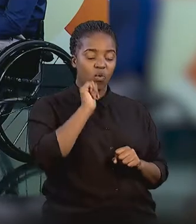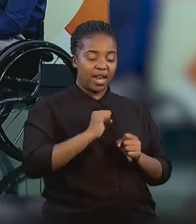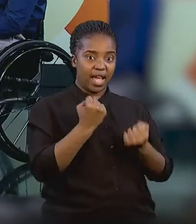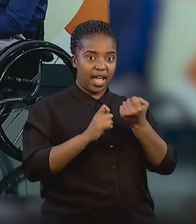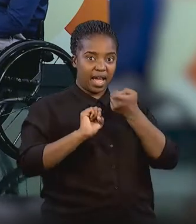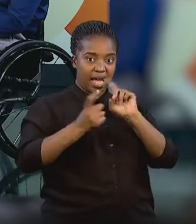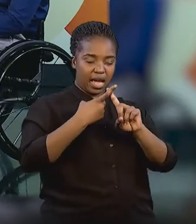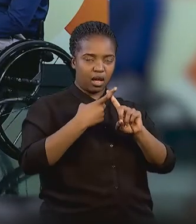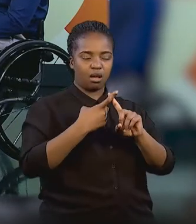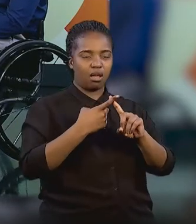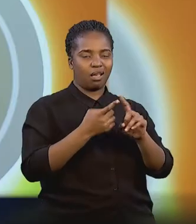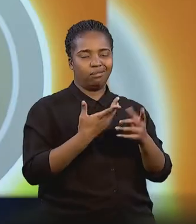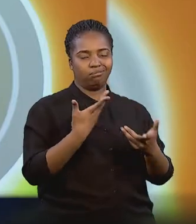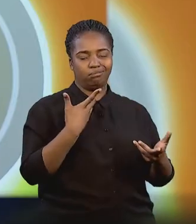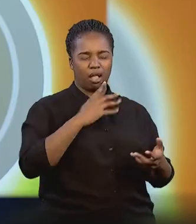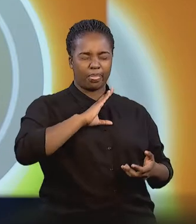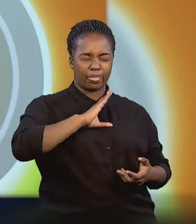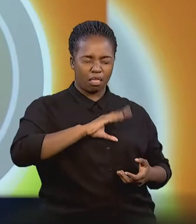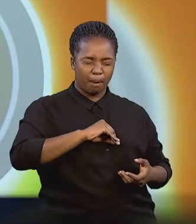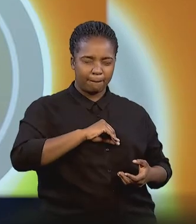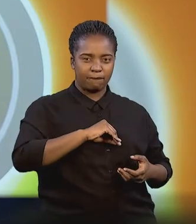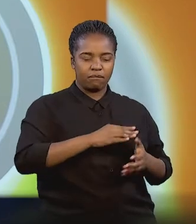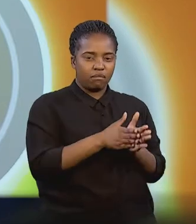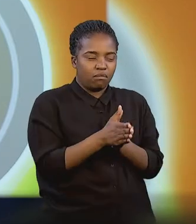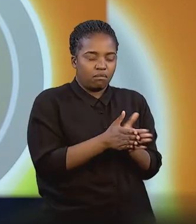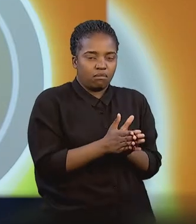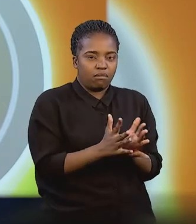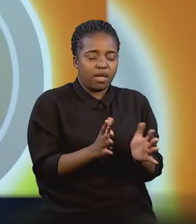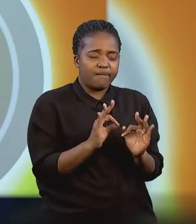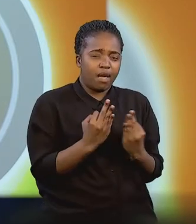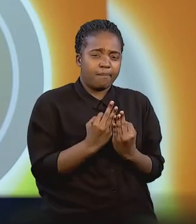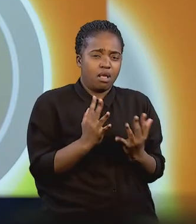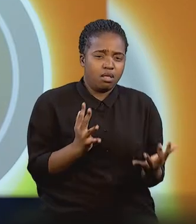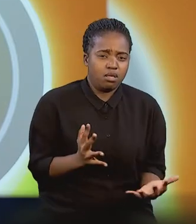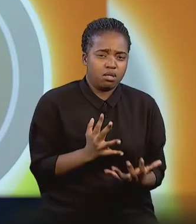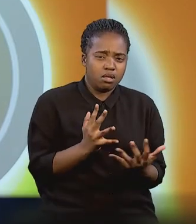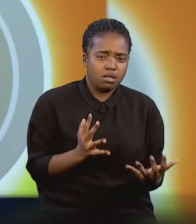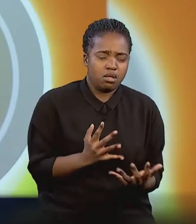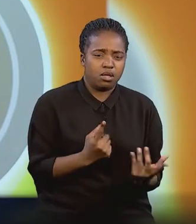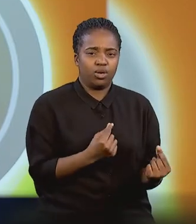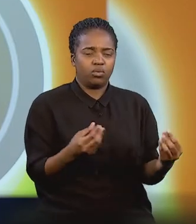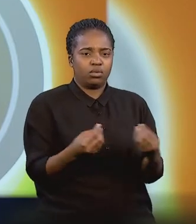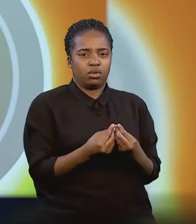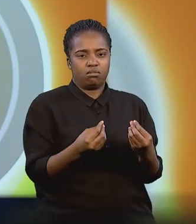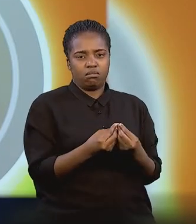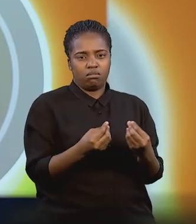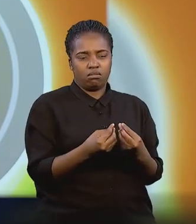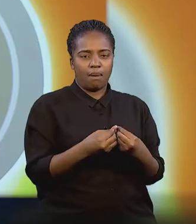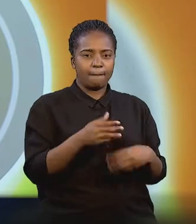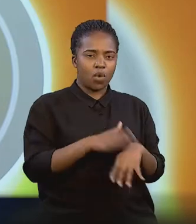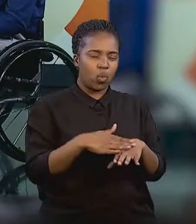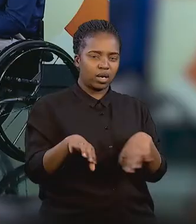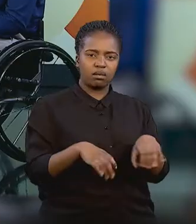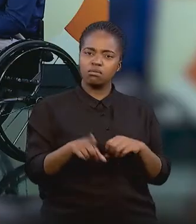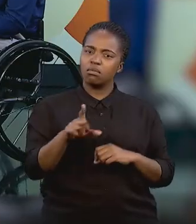after the accident there was no motivation. Family actually pushed me into doing something and being